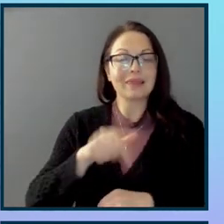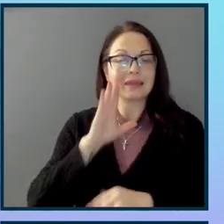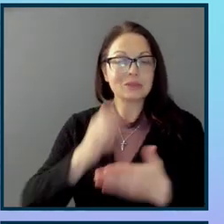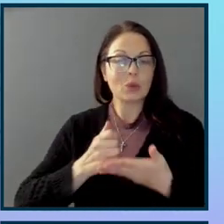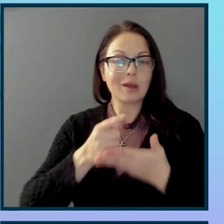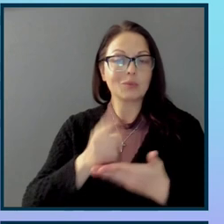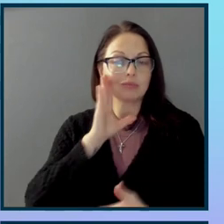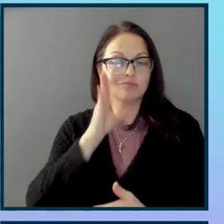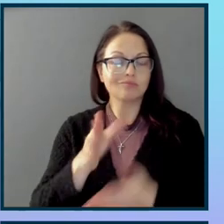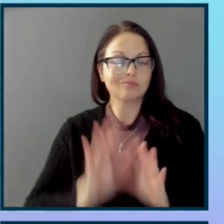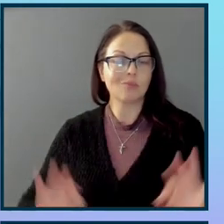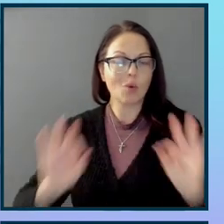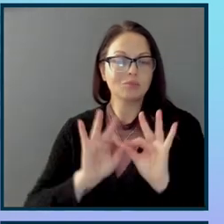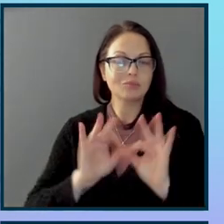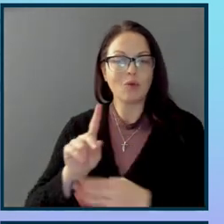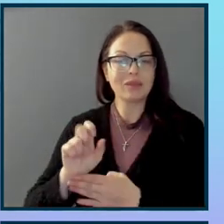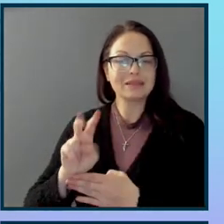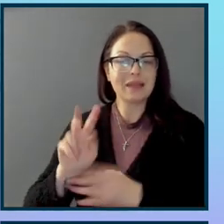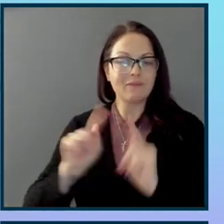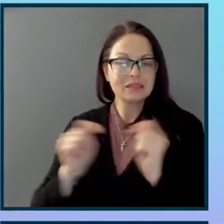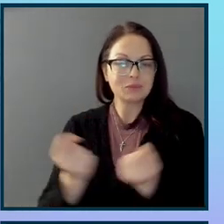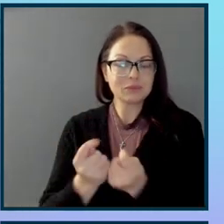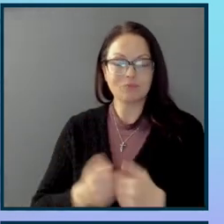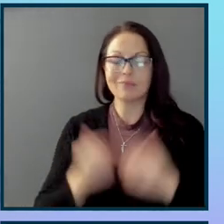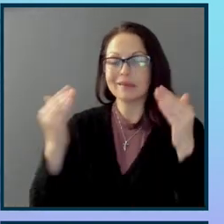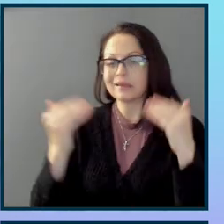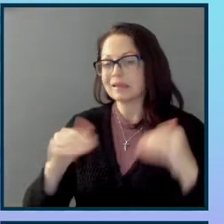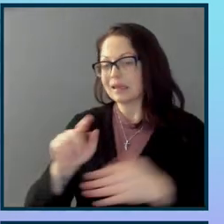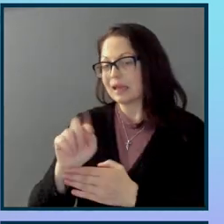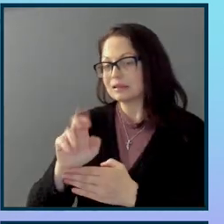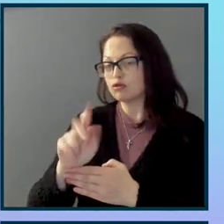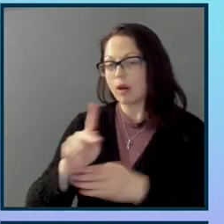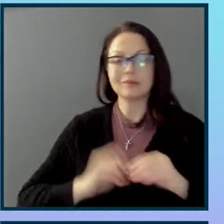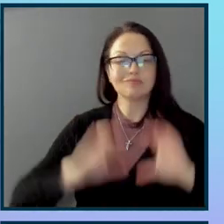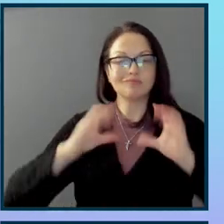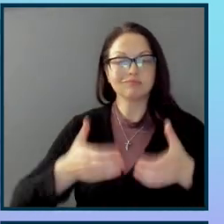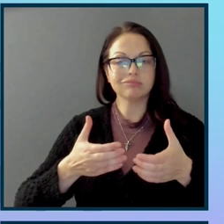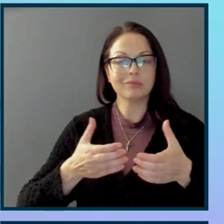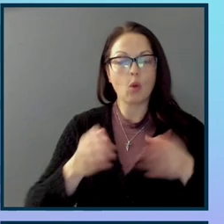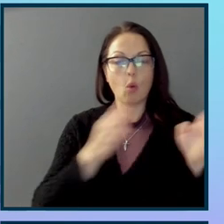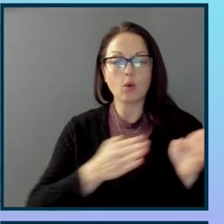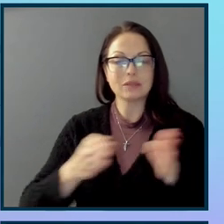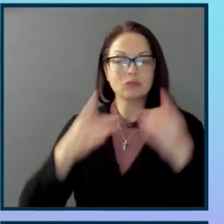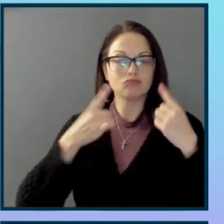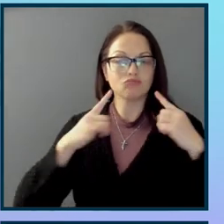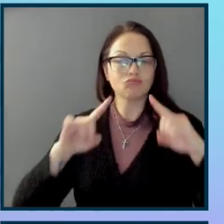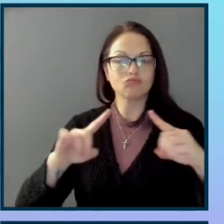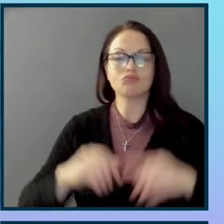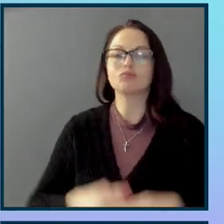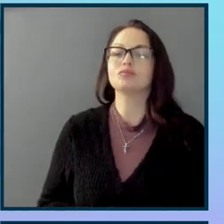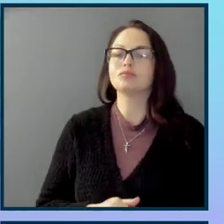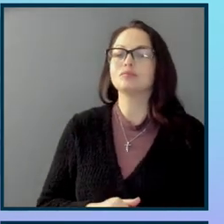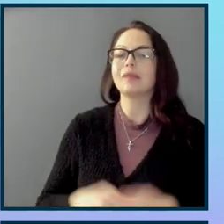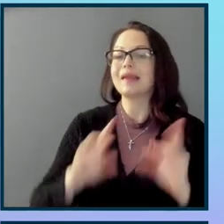hope will be valuable for the dev teams. The next track is for organizational success, accessibility, digital